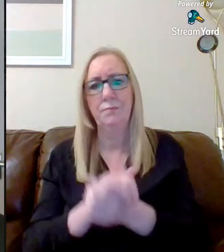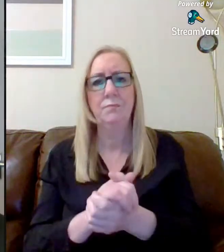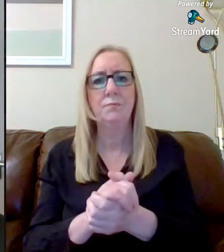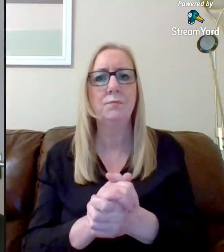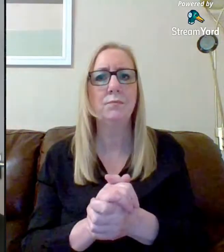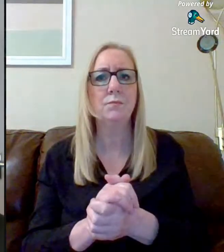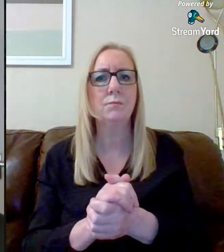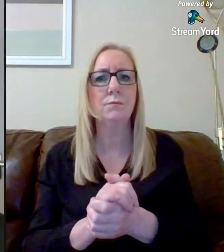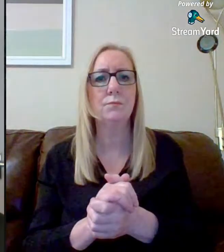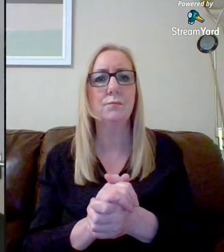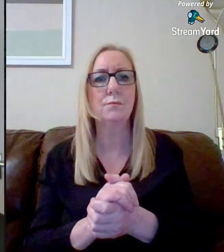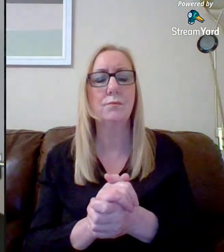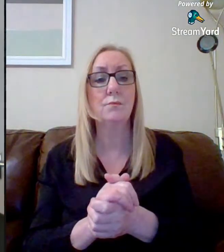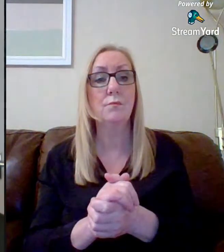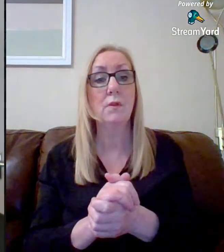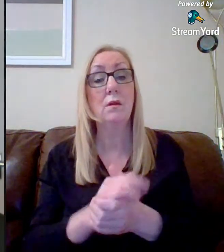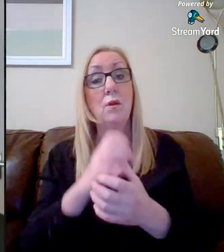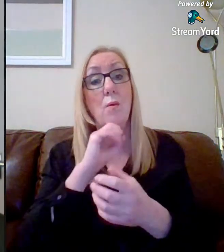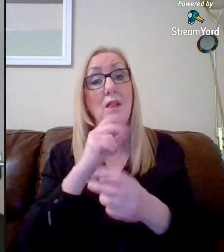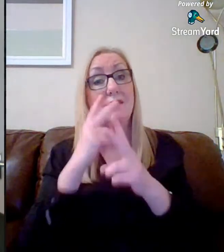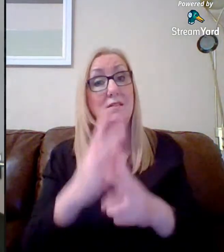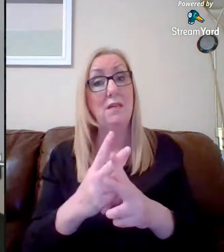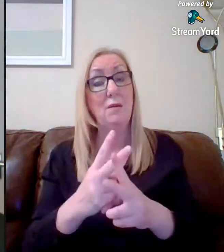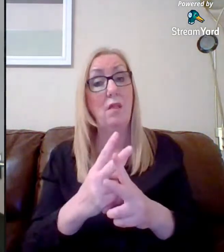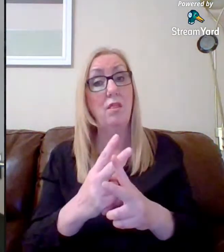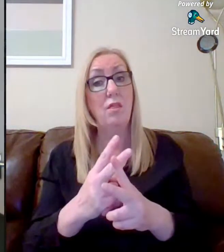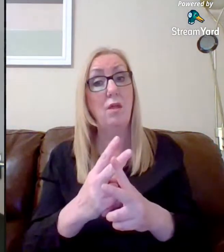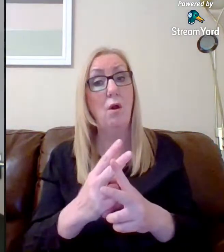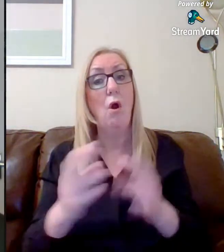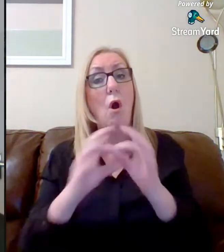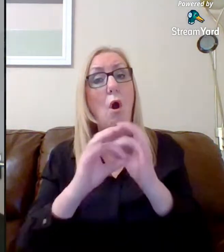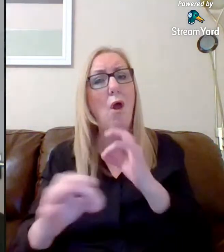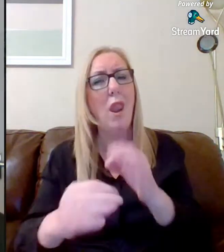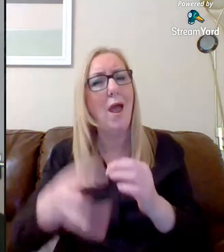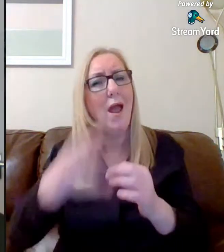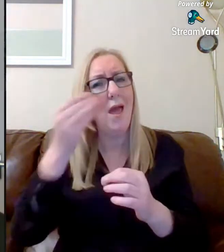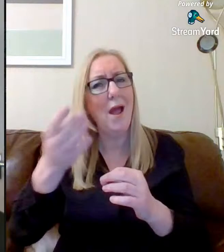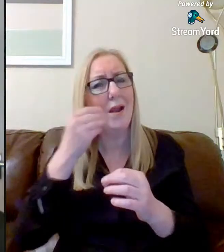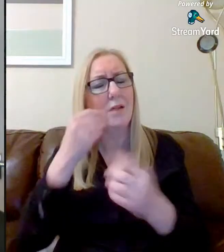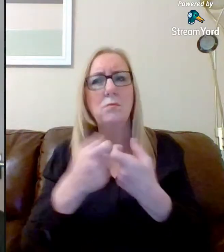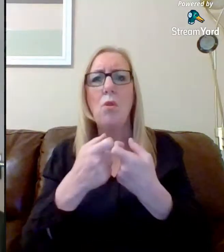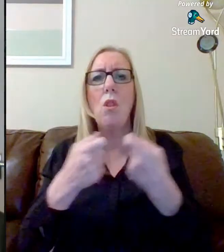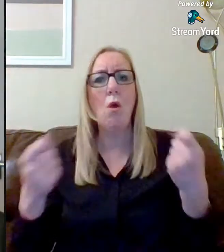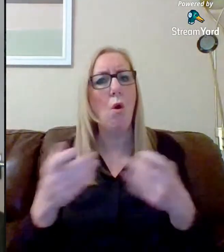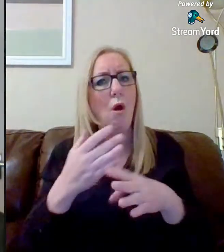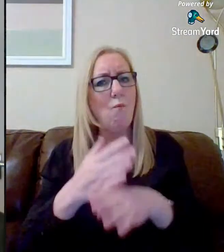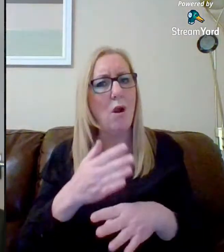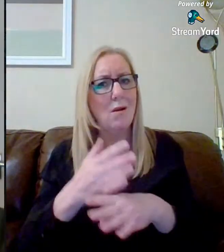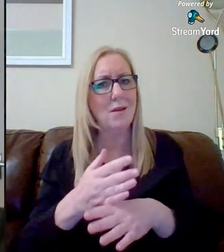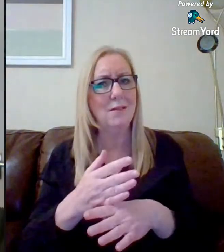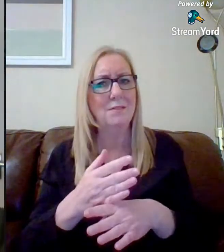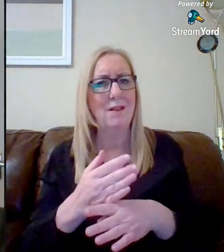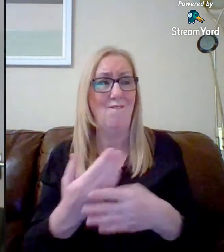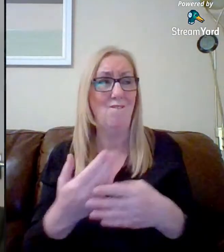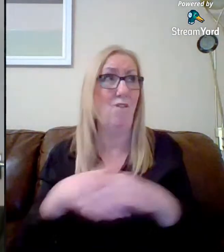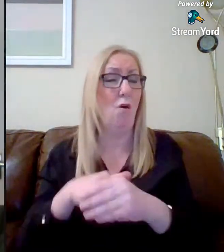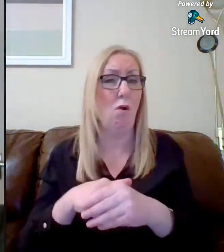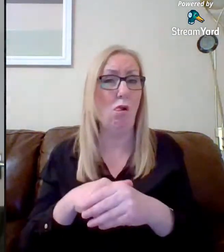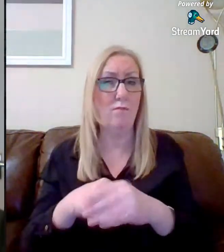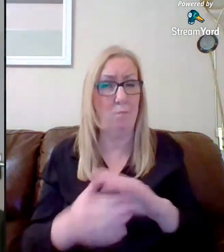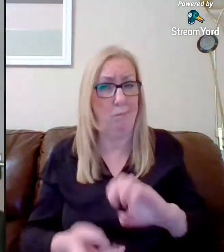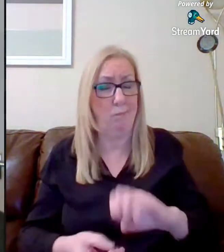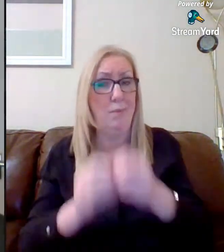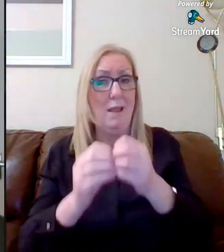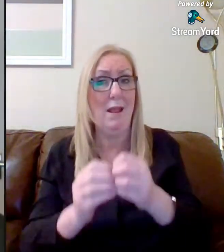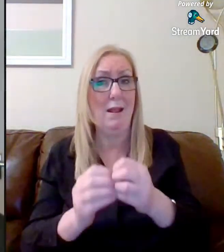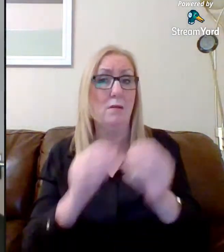You will notice that with the online learning, there is an awful lot of work that goes into the lessons and information has